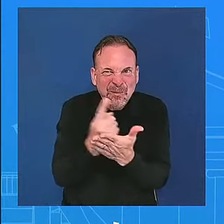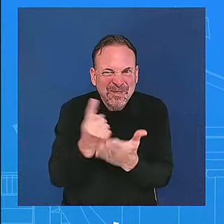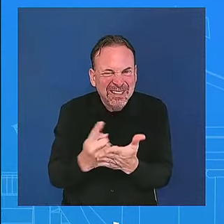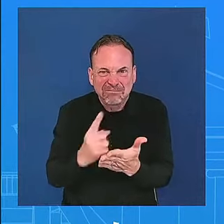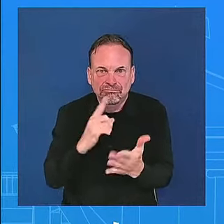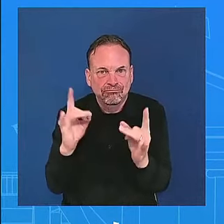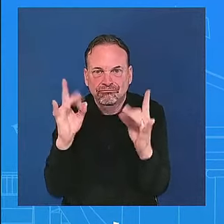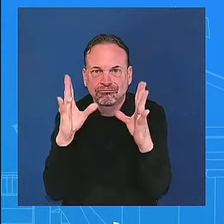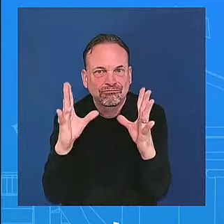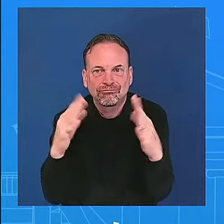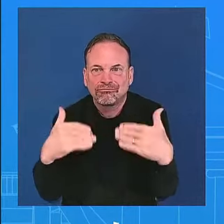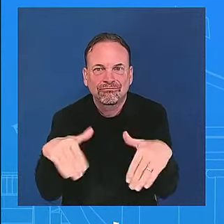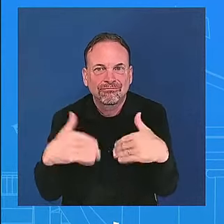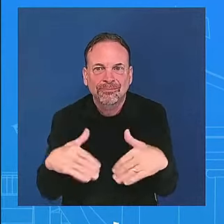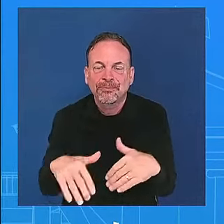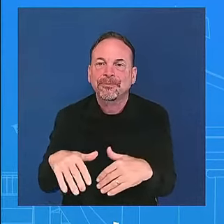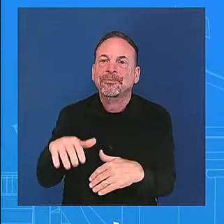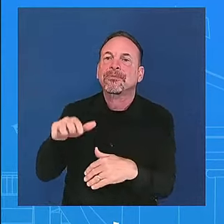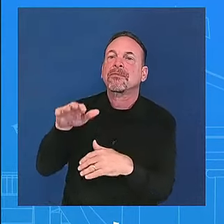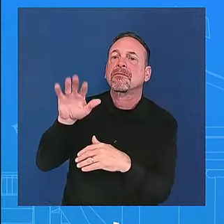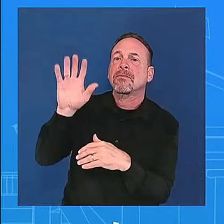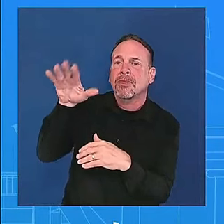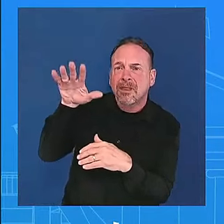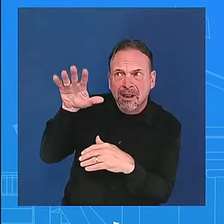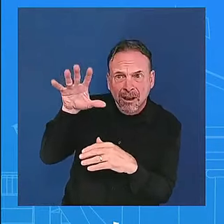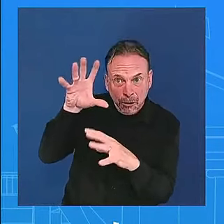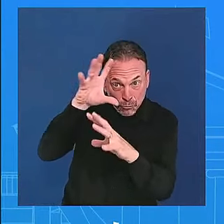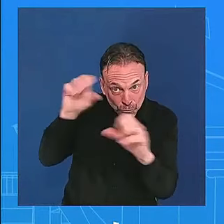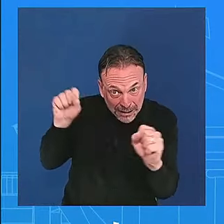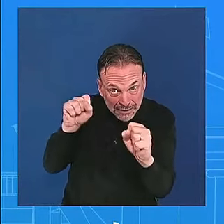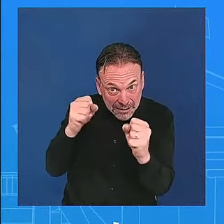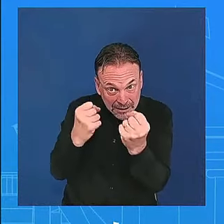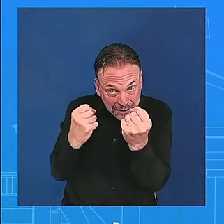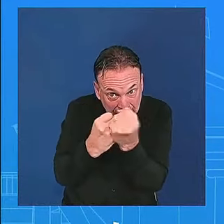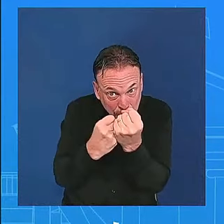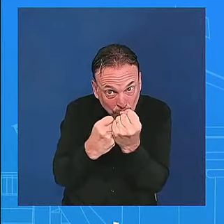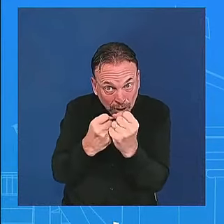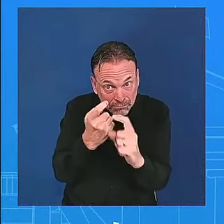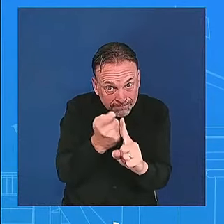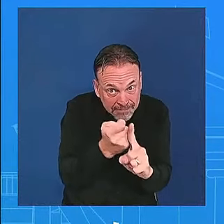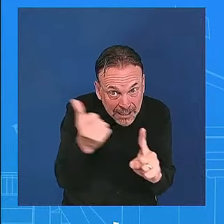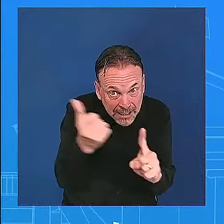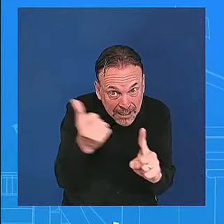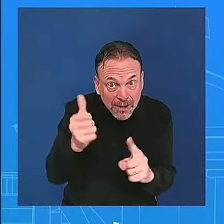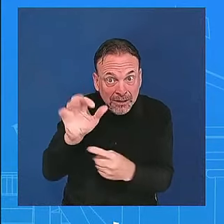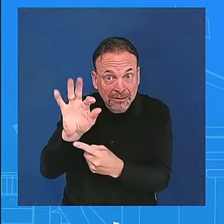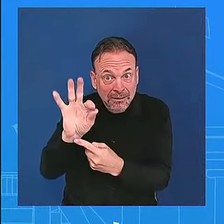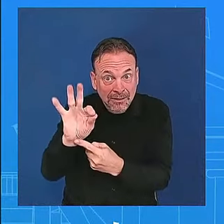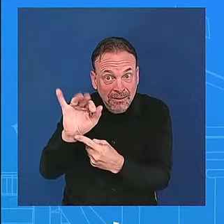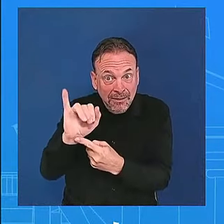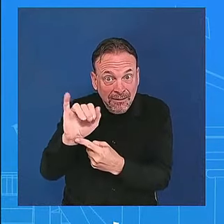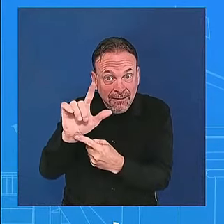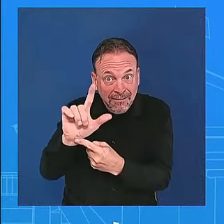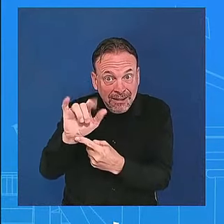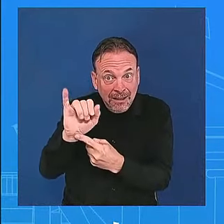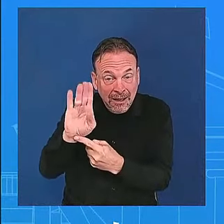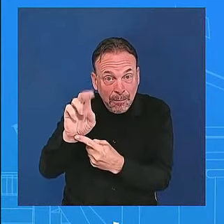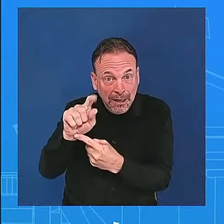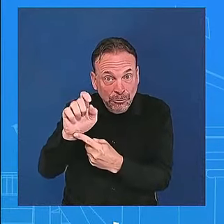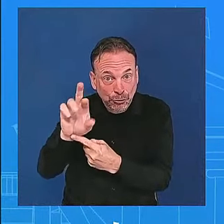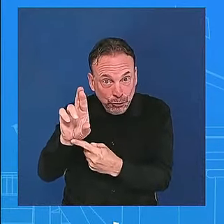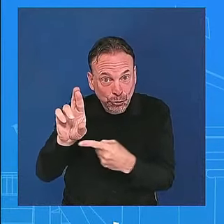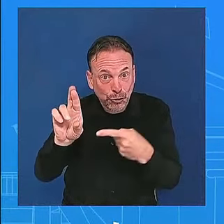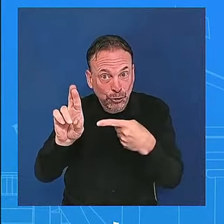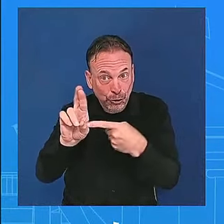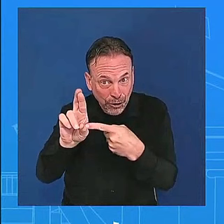ways that he wants to move forward we're going to have hopefully a healthy debate with congress on what this going to look what this is going to look like this is going to